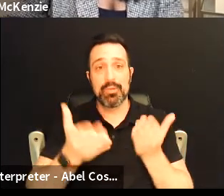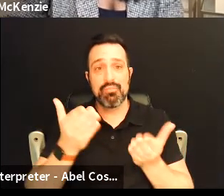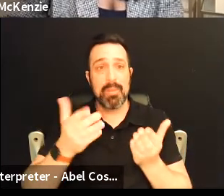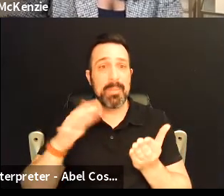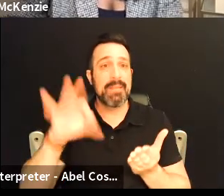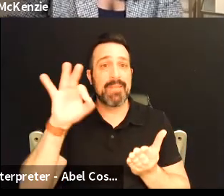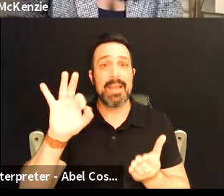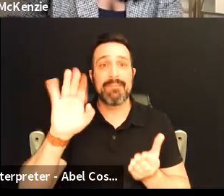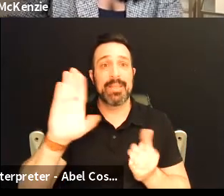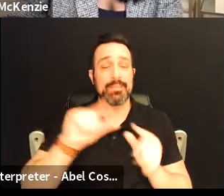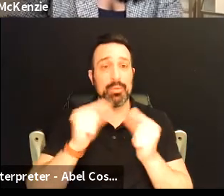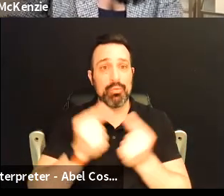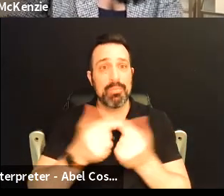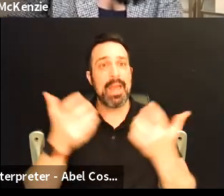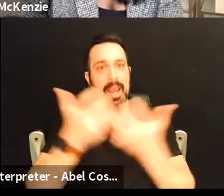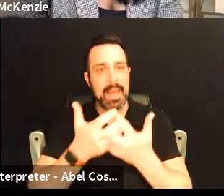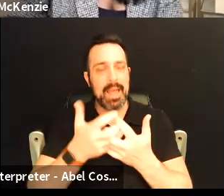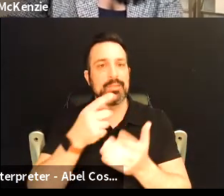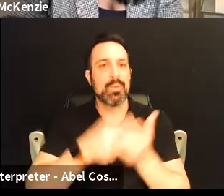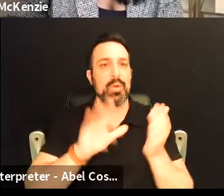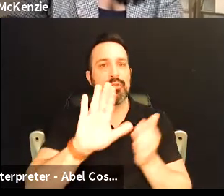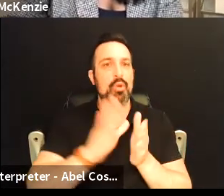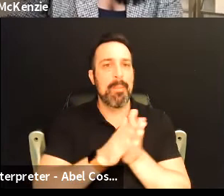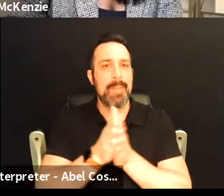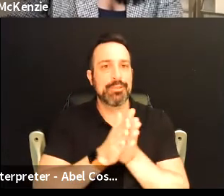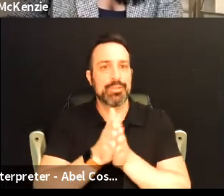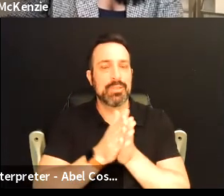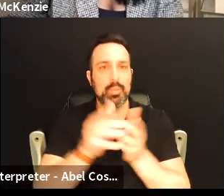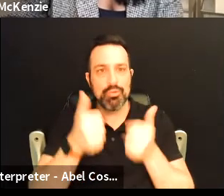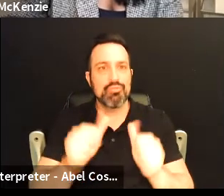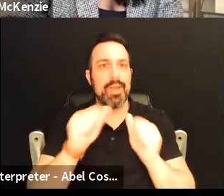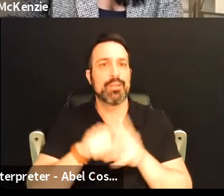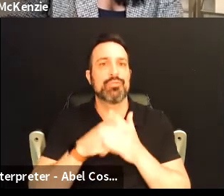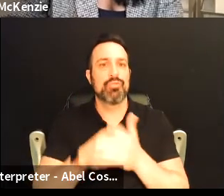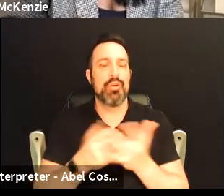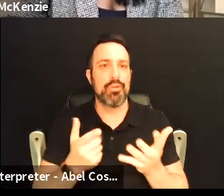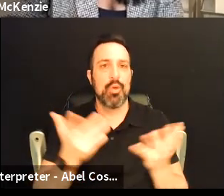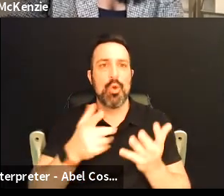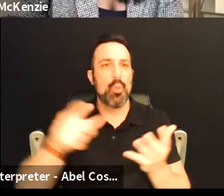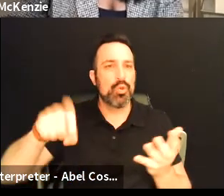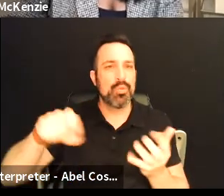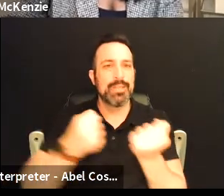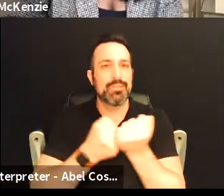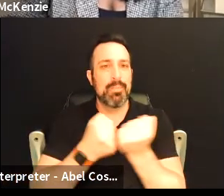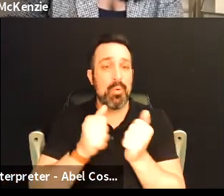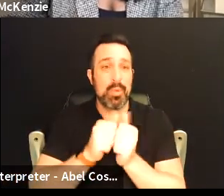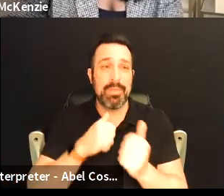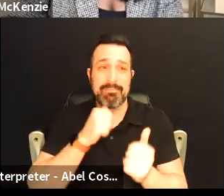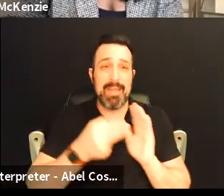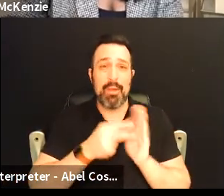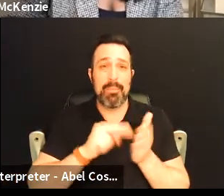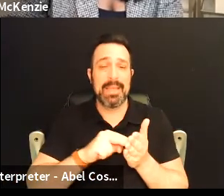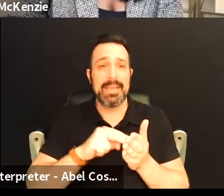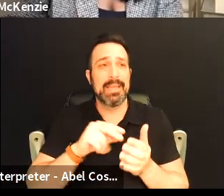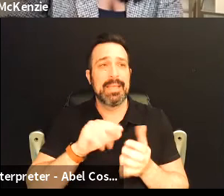find a facebook group that aligns with what you're passionate about or what you're trying to start or what you need support with and i don't mean in terms